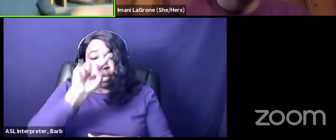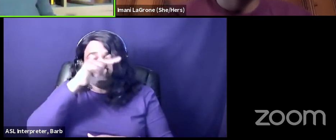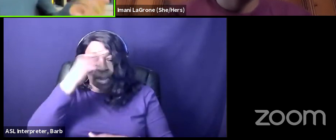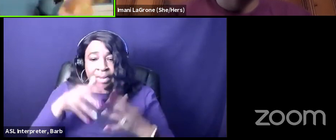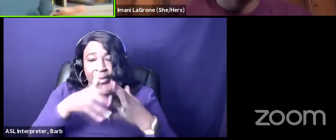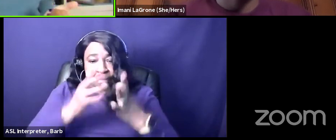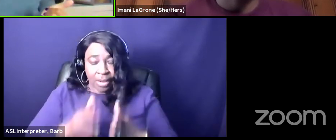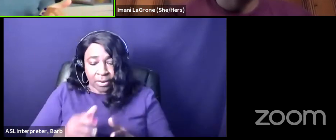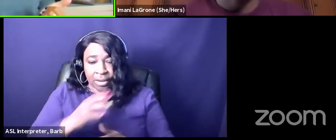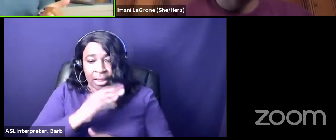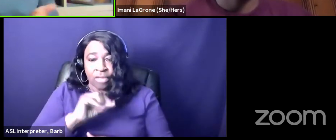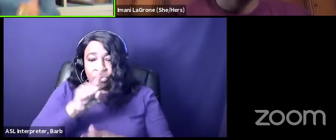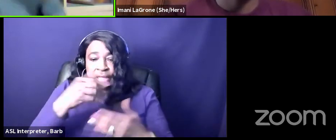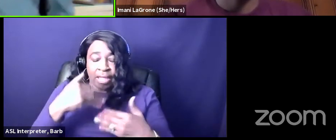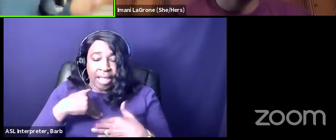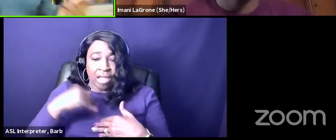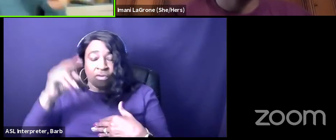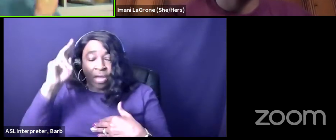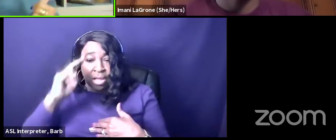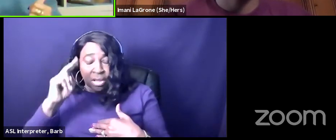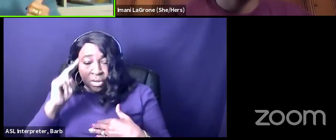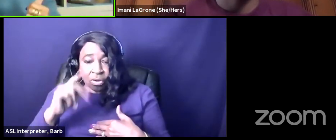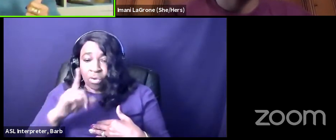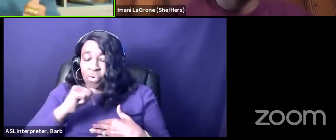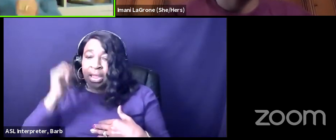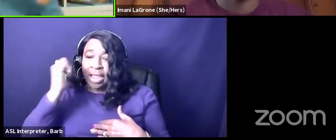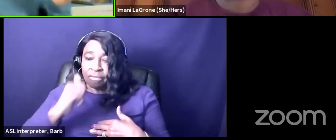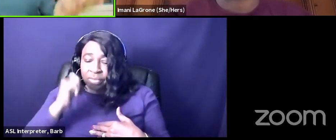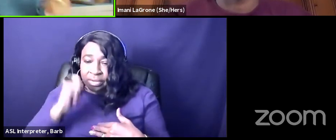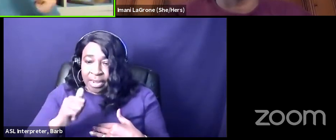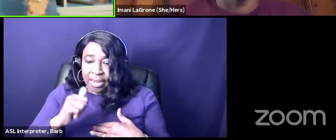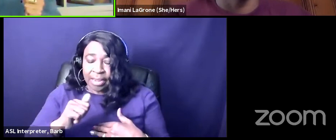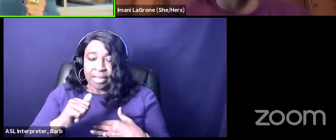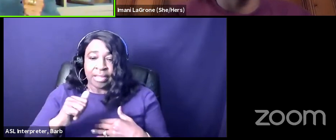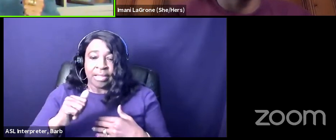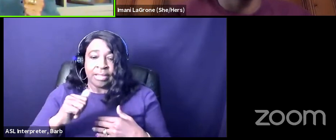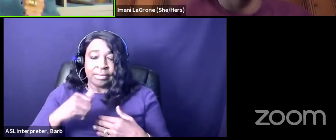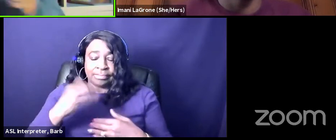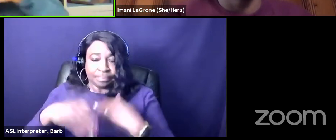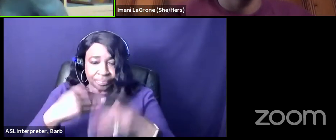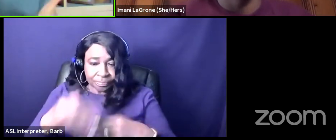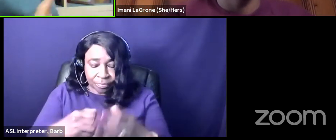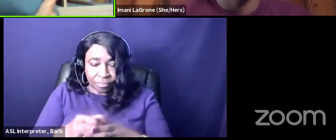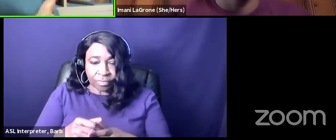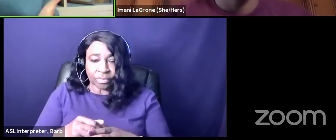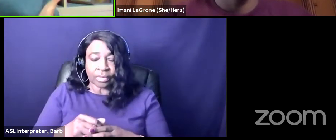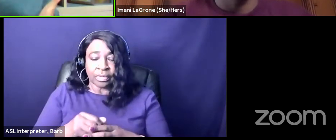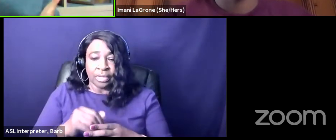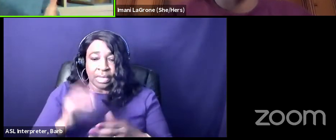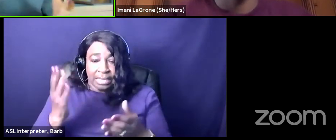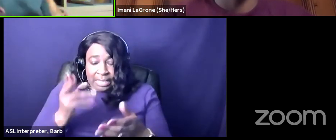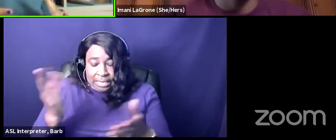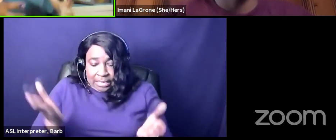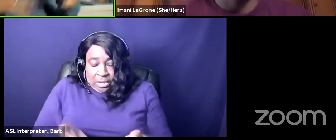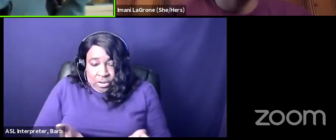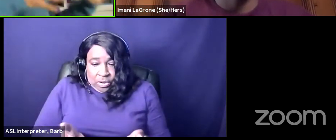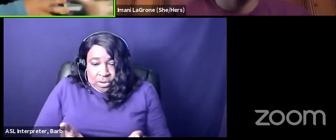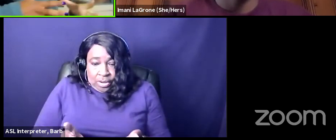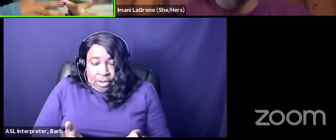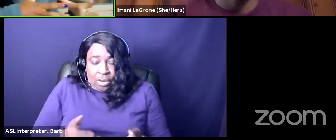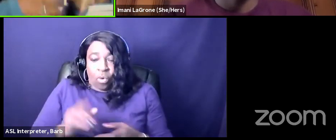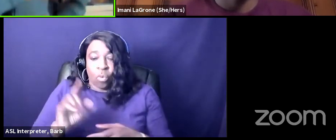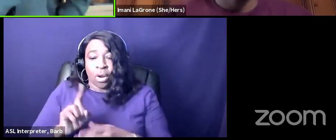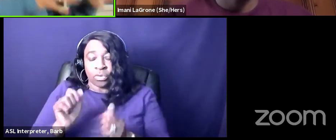and you got a derelict uncle who every day is 4 20 and is a mass he's here whereas